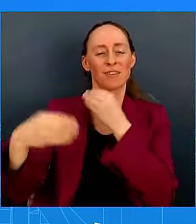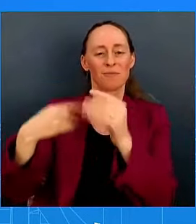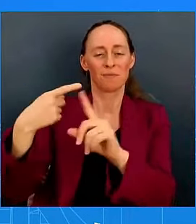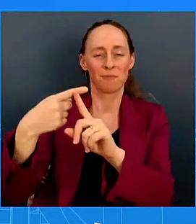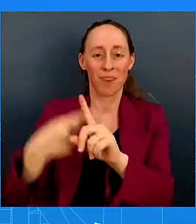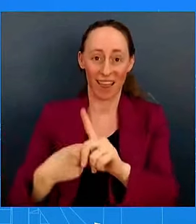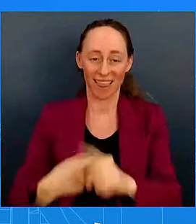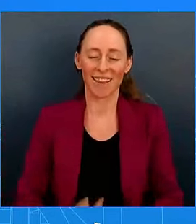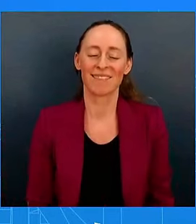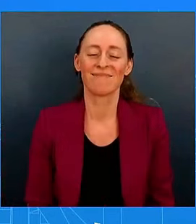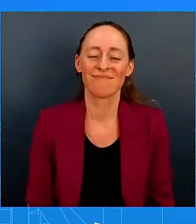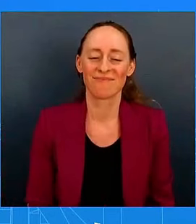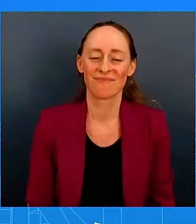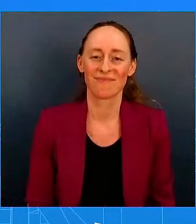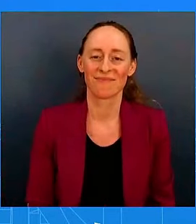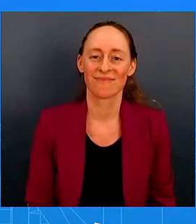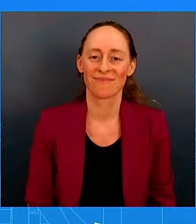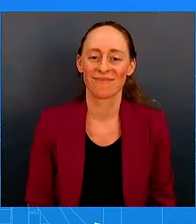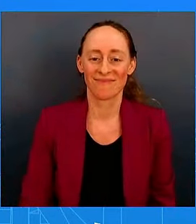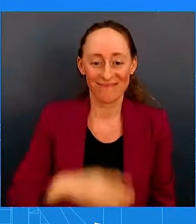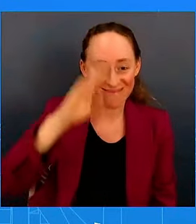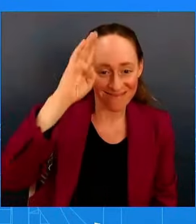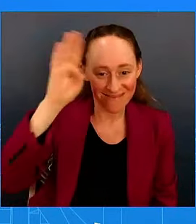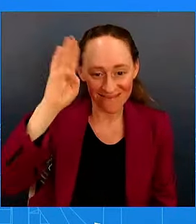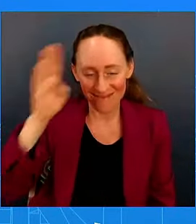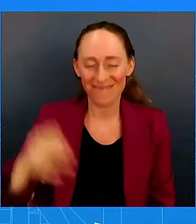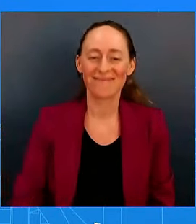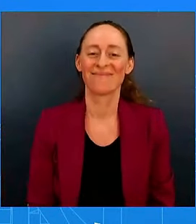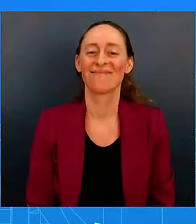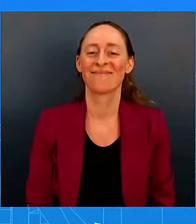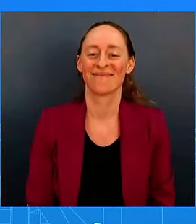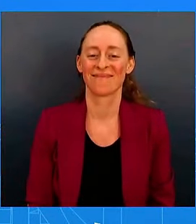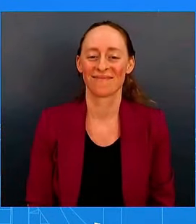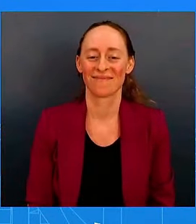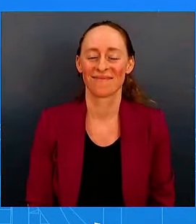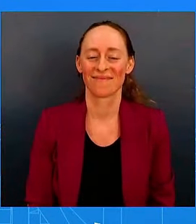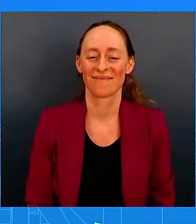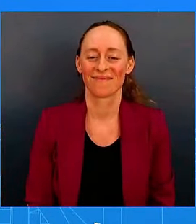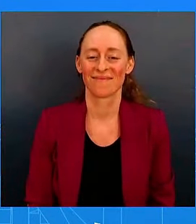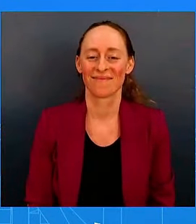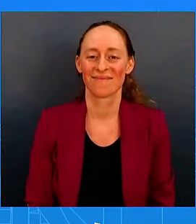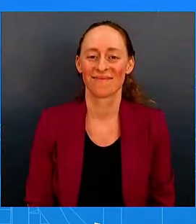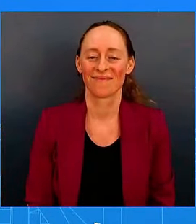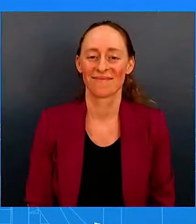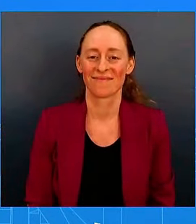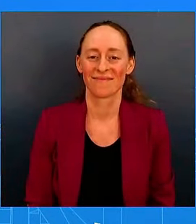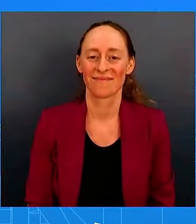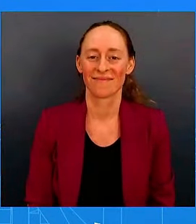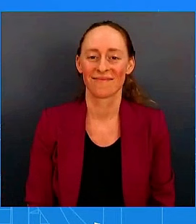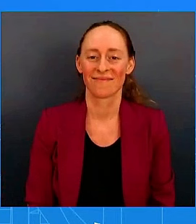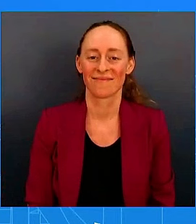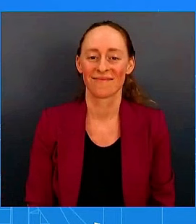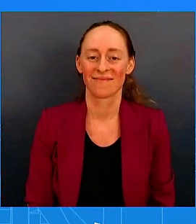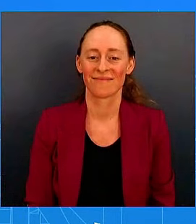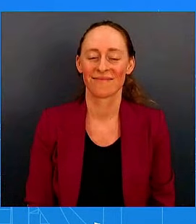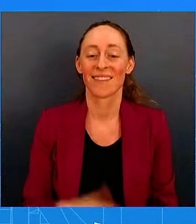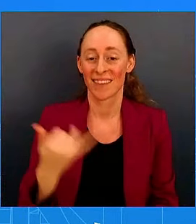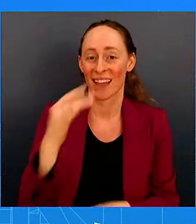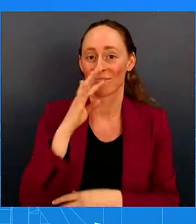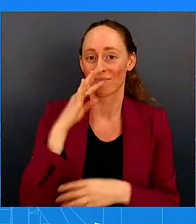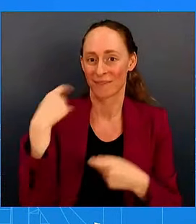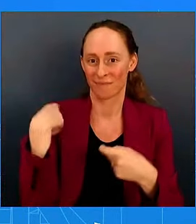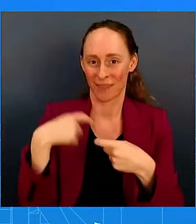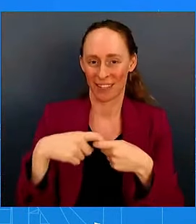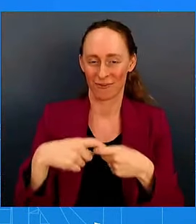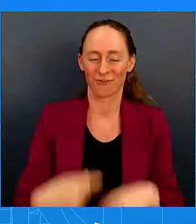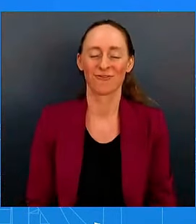Hi everybody. Thank you, Karine. Gracias, Karine. Buenas tardes. Mi nombre es Luisana Perez Fernandez y soy la directora de medios de coalición de